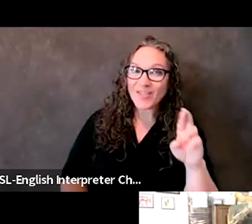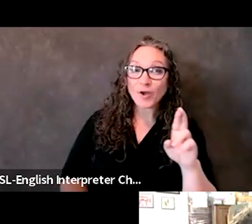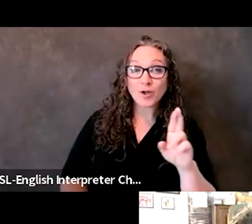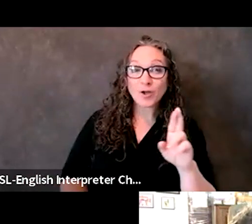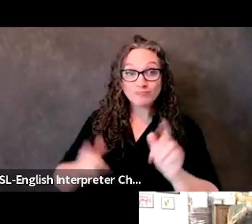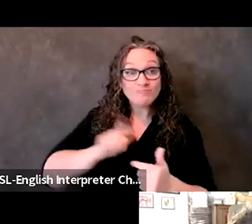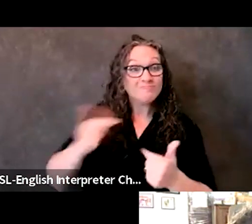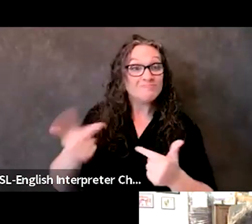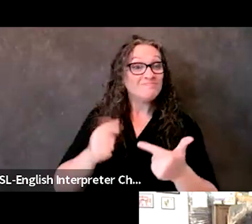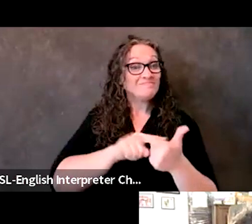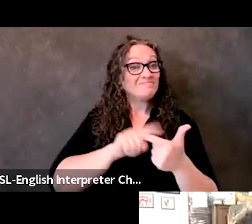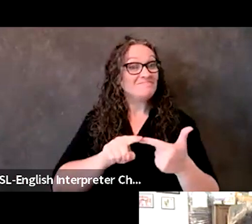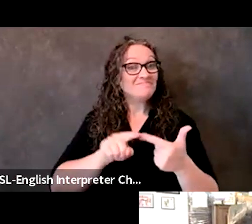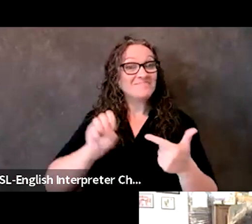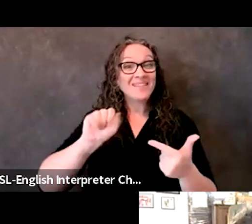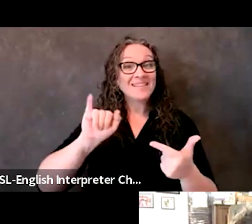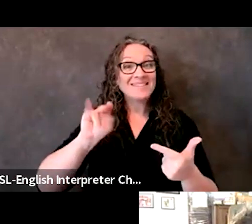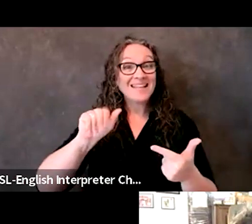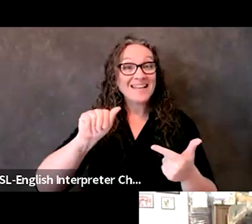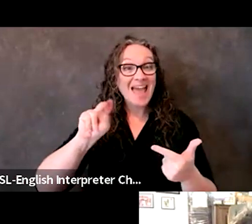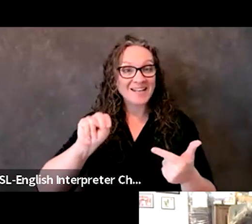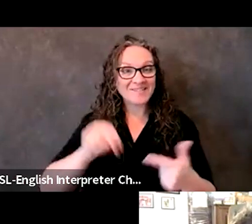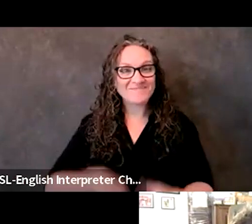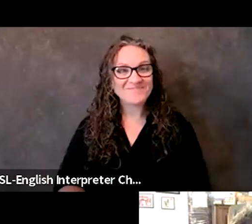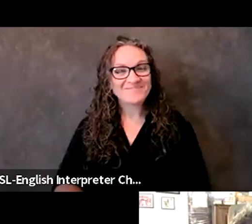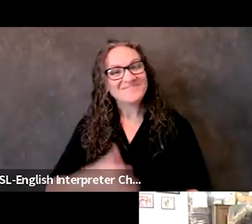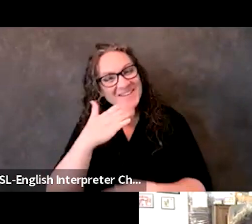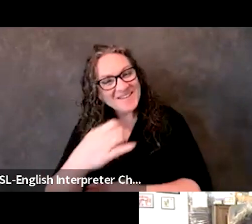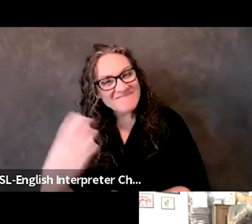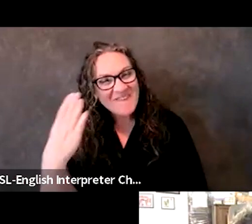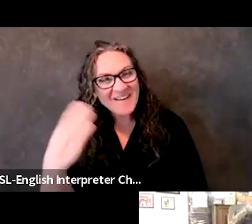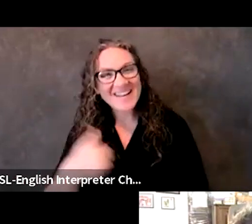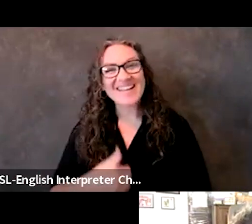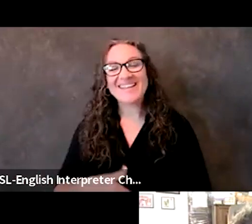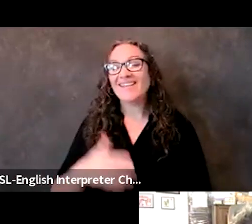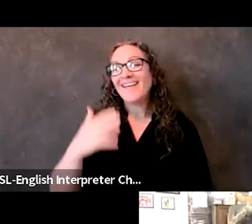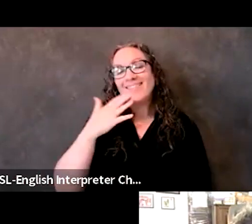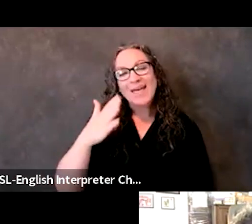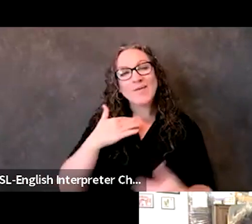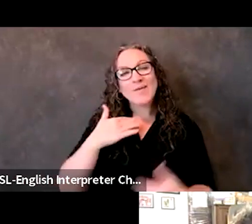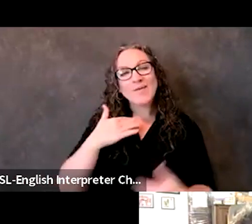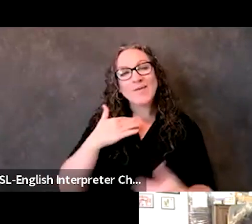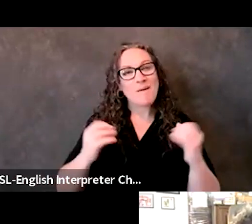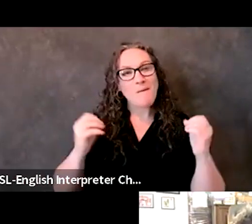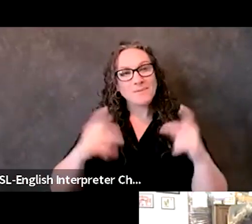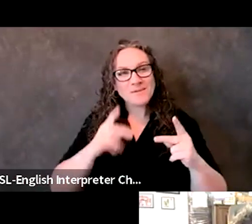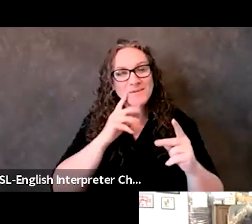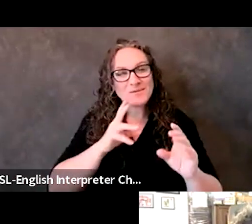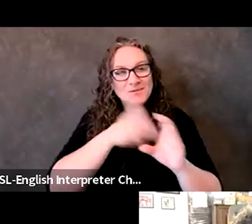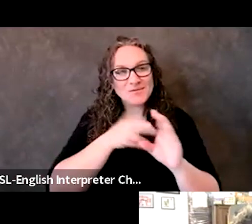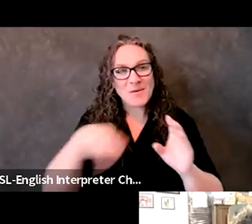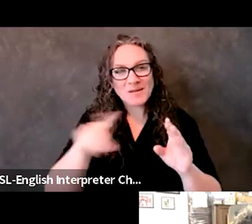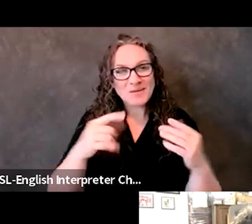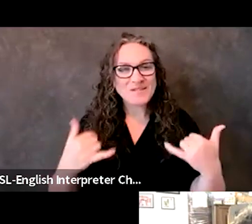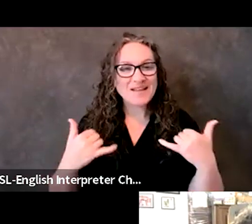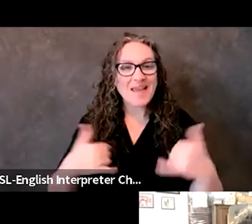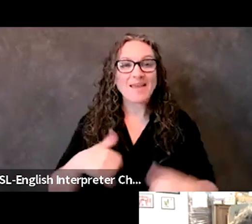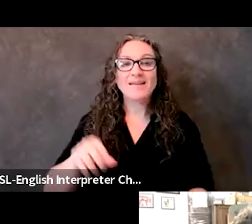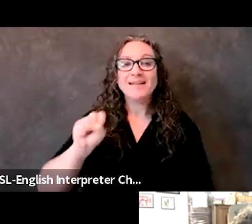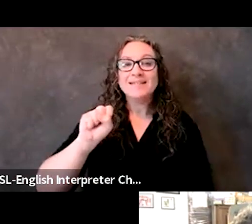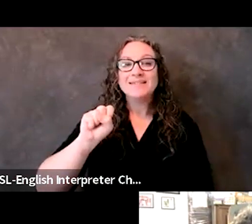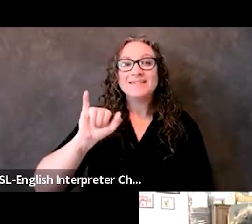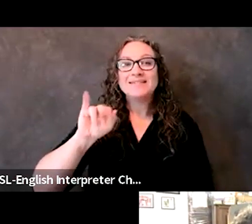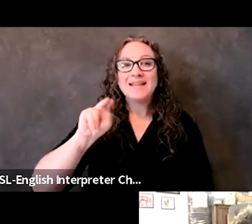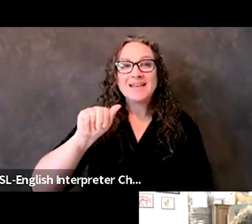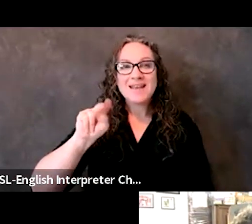turn it over to you. So good morning, everyone. Vance, thank you for the opportunity for being here this morning. I'm Sinan Khan. I